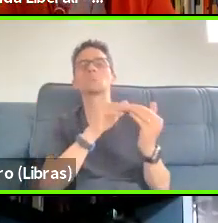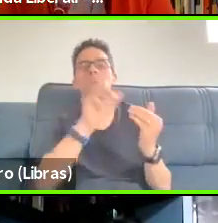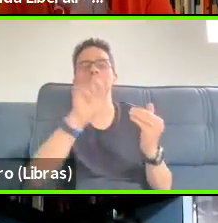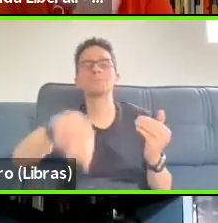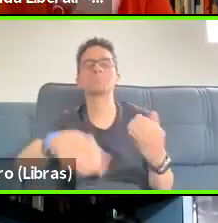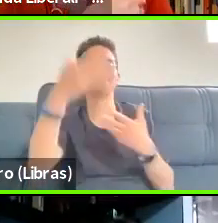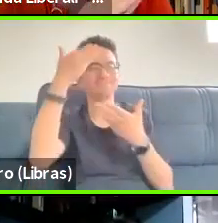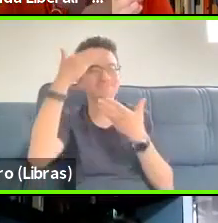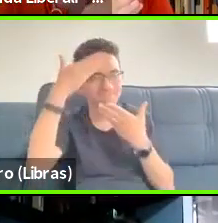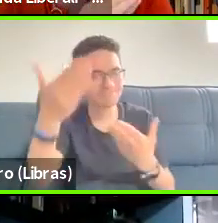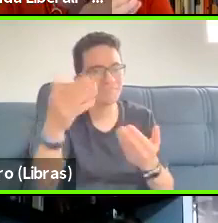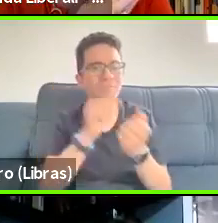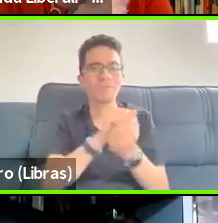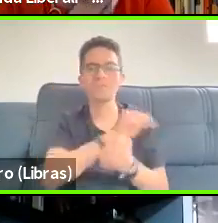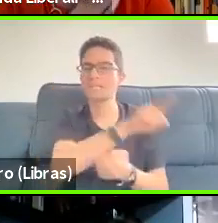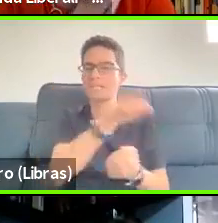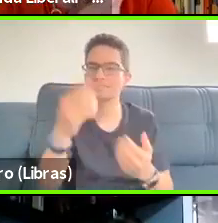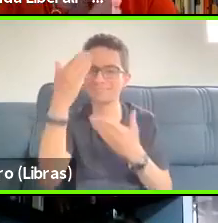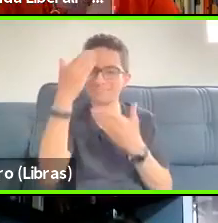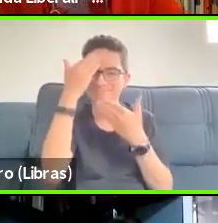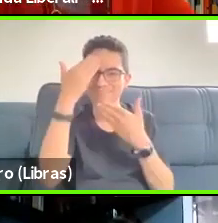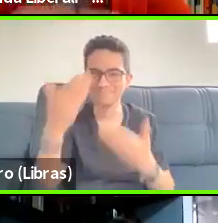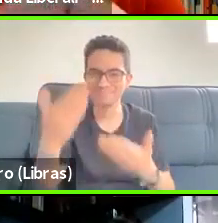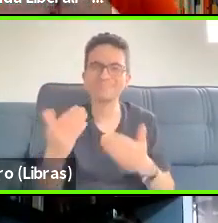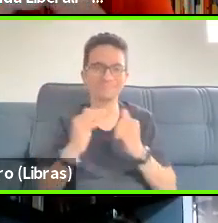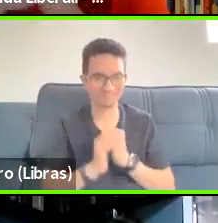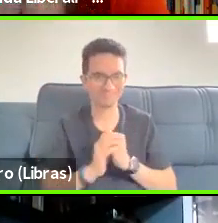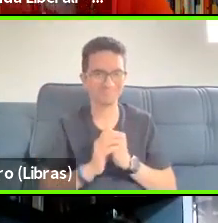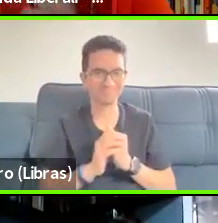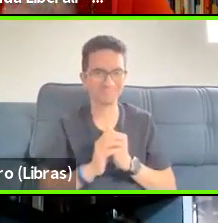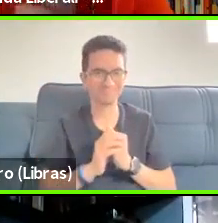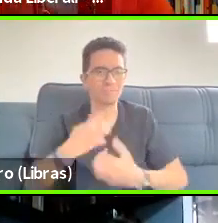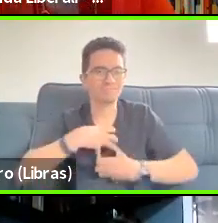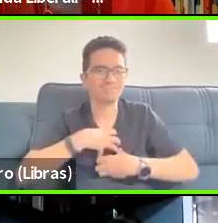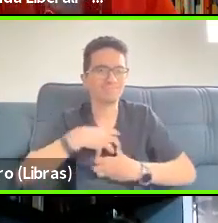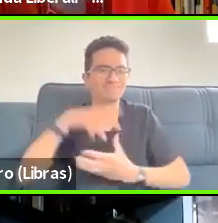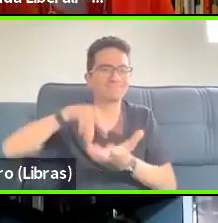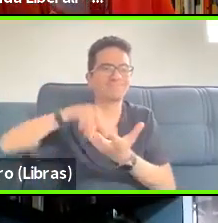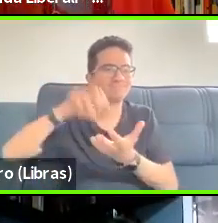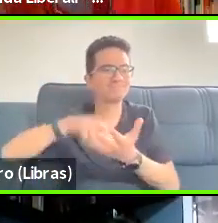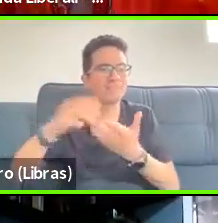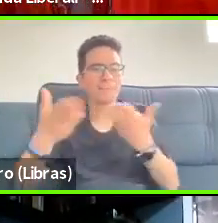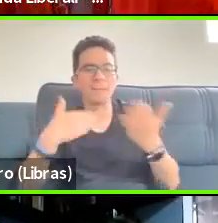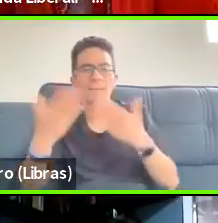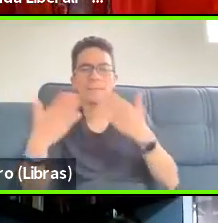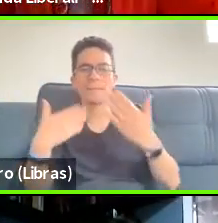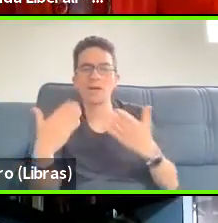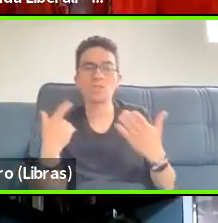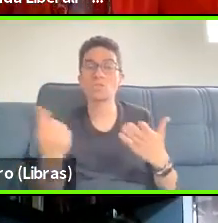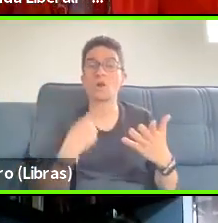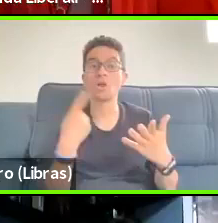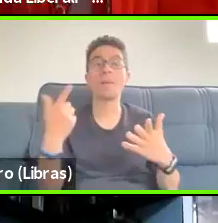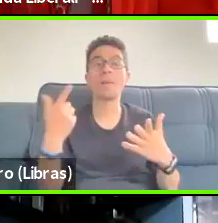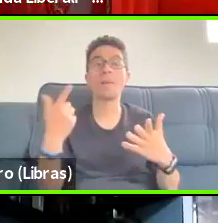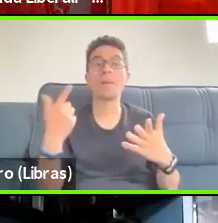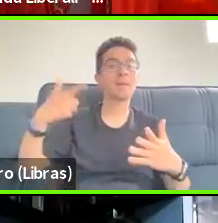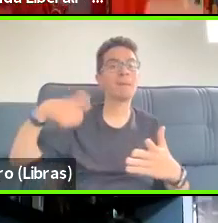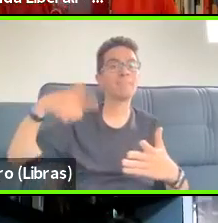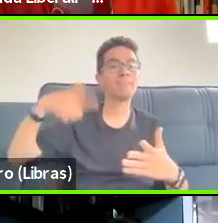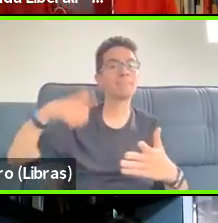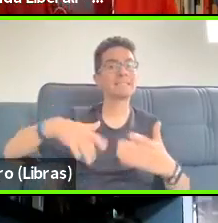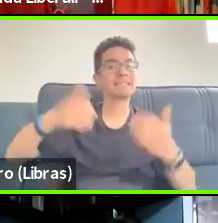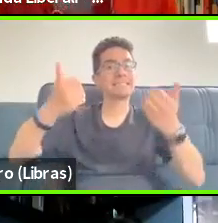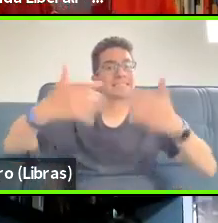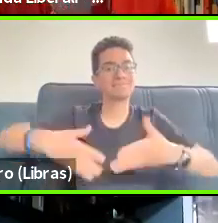very much enthusiastic about this conversation and we will have plenty of things to talk and they will keep on talking